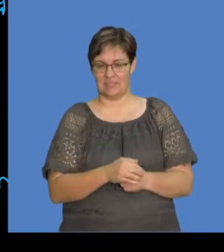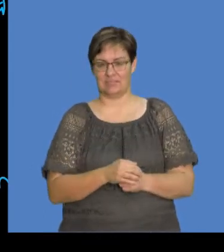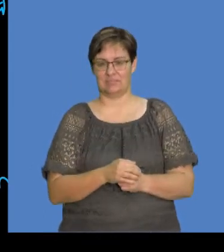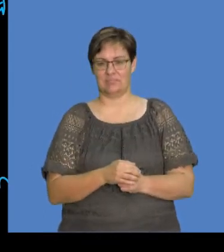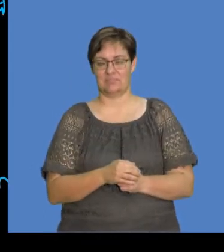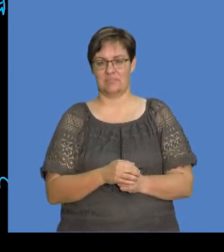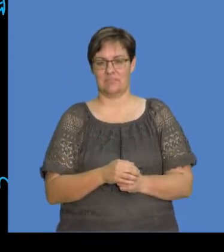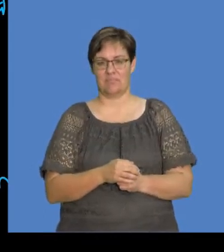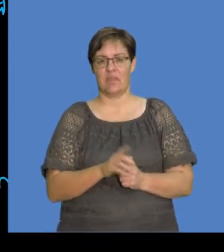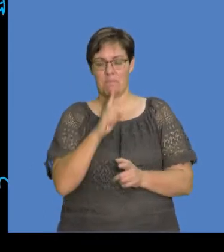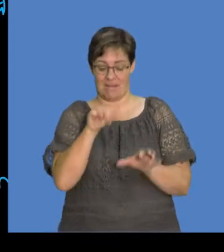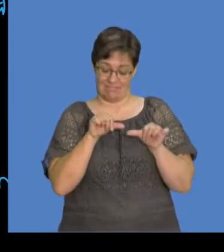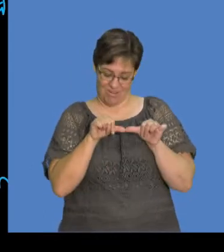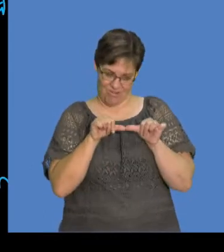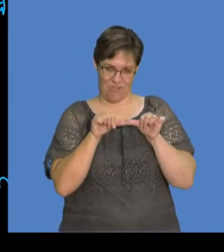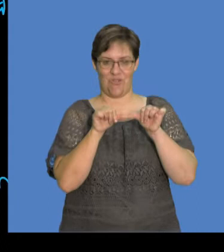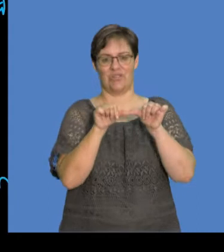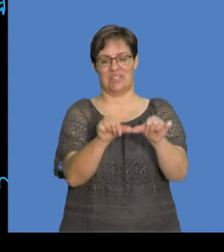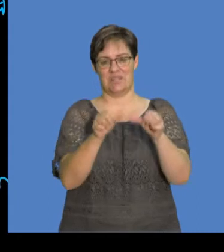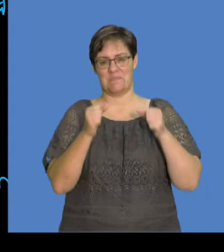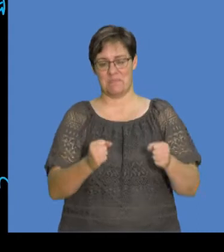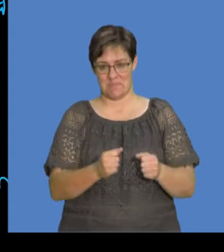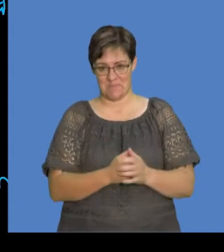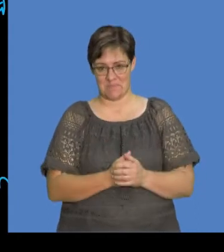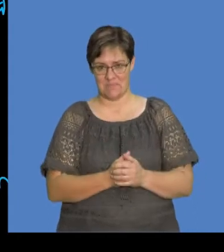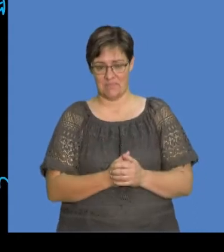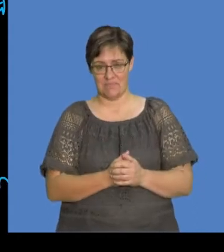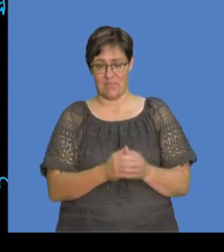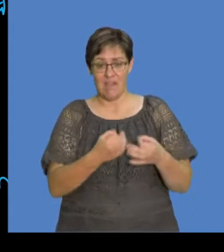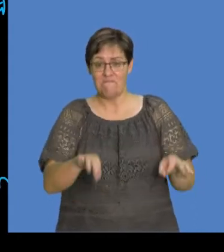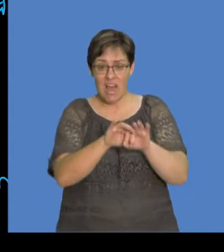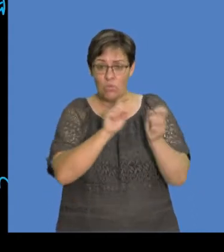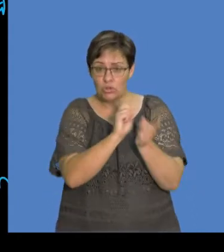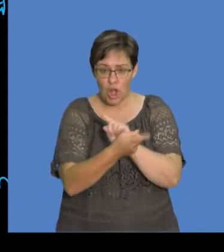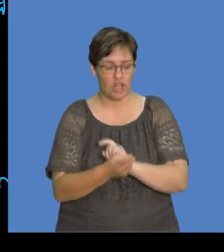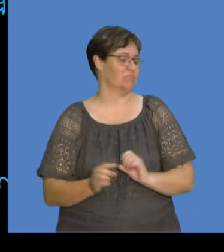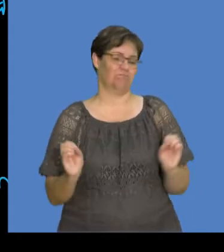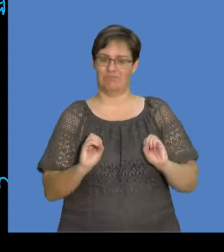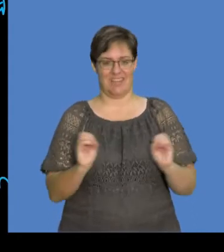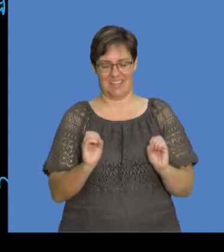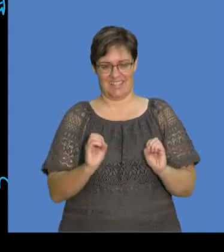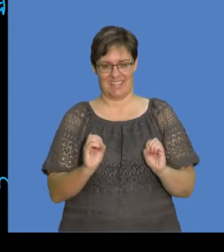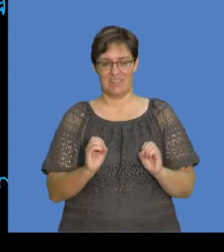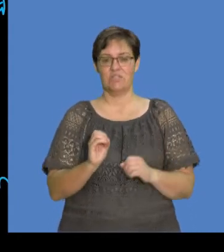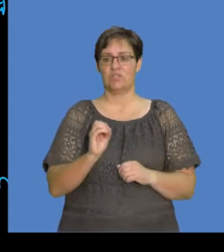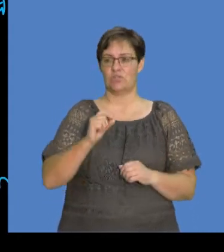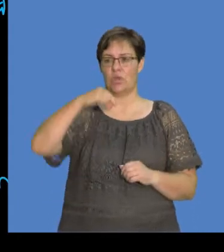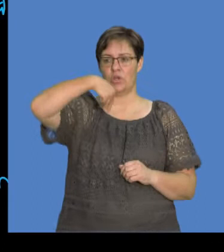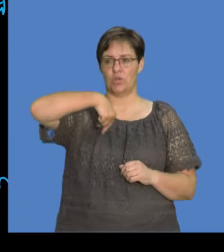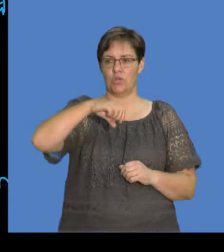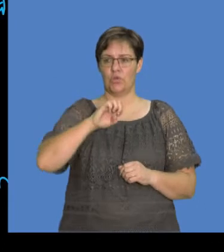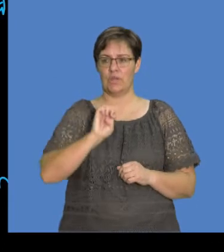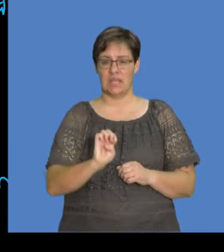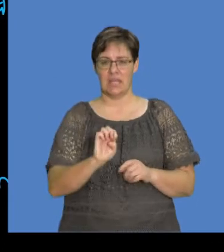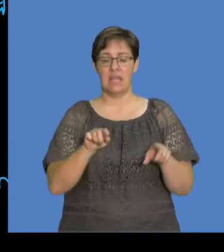elementary charge, which is a constant. Now, that value does not change. We are saying that QE is equals